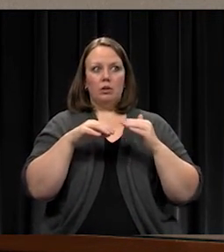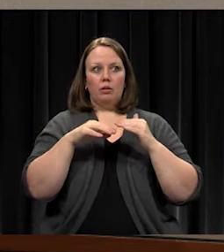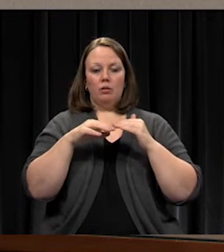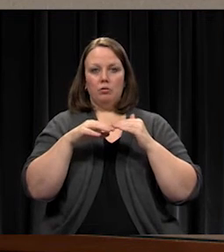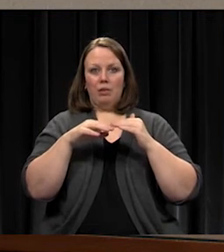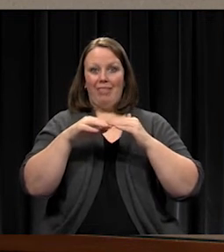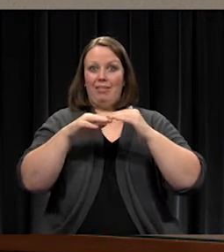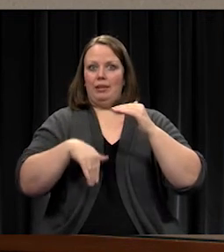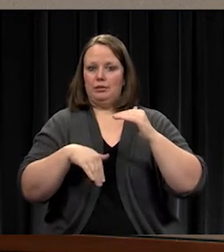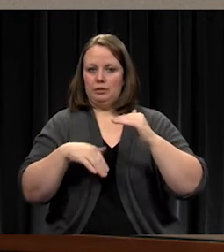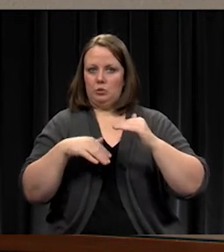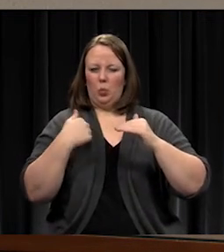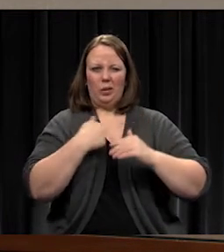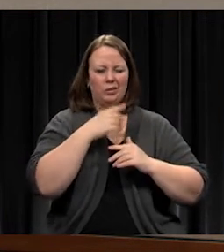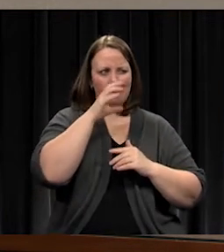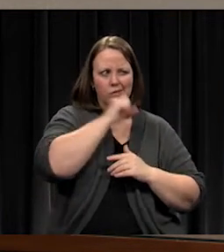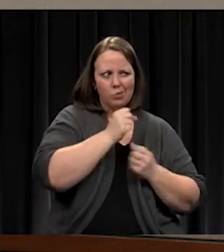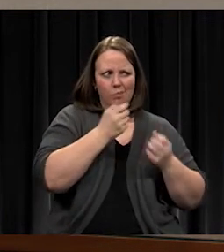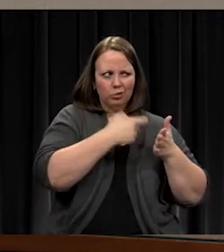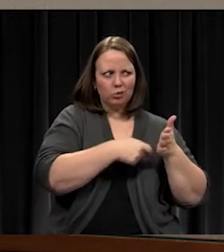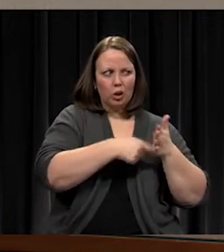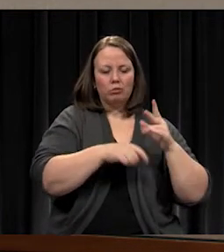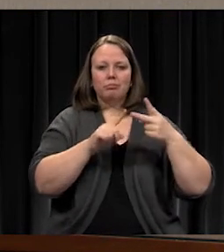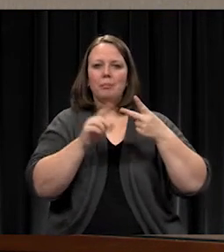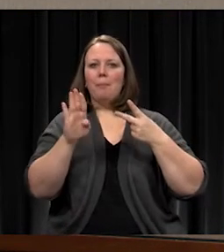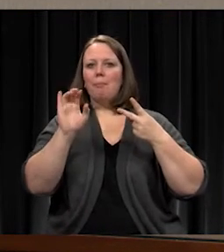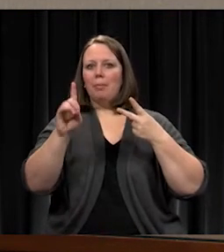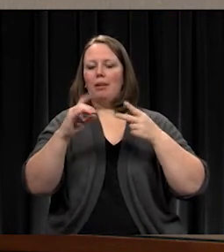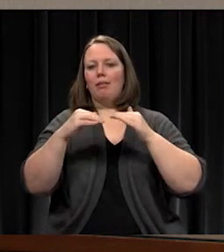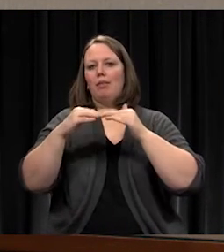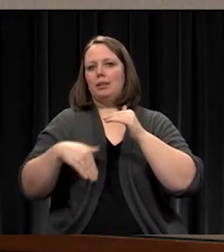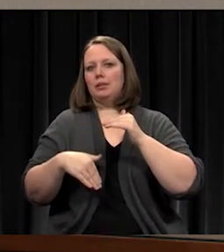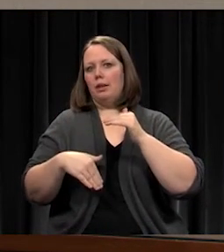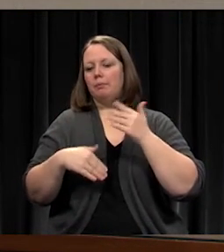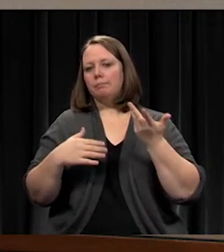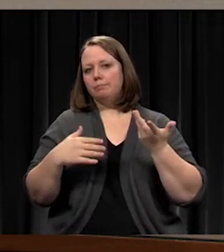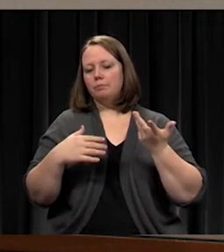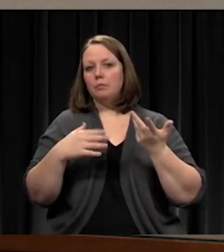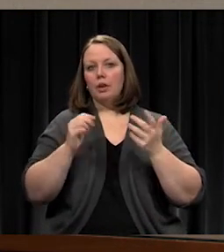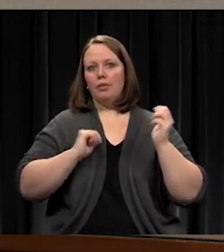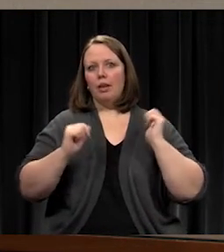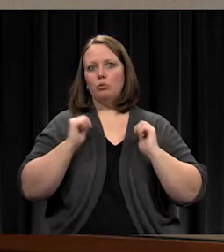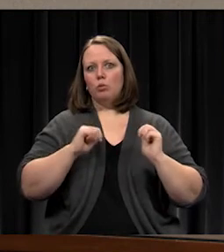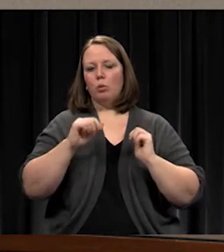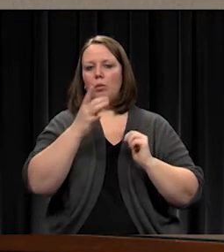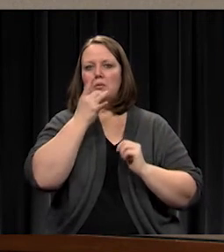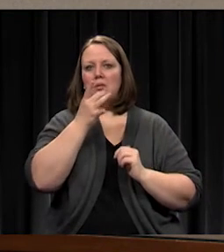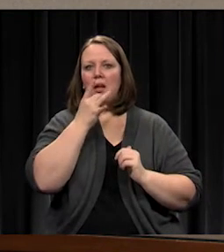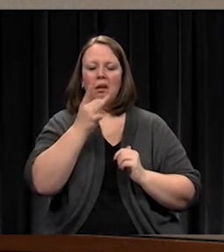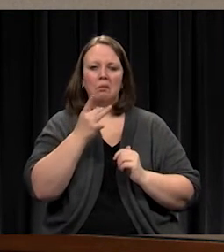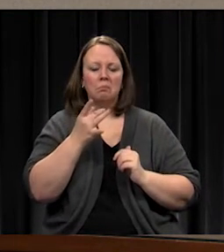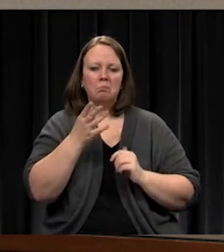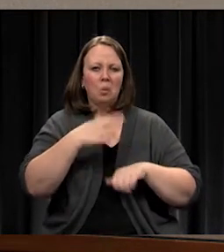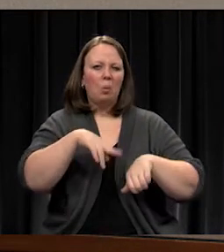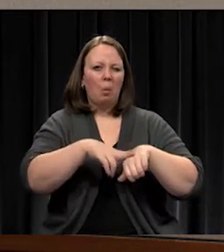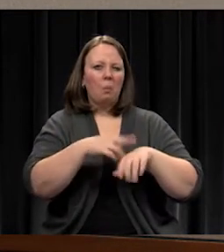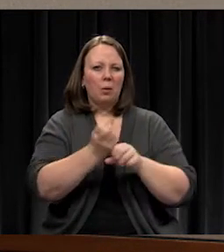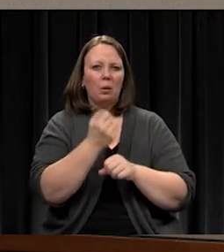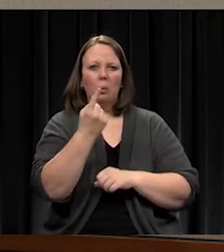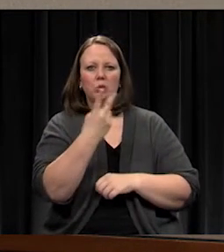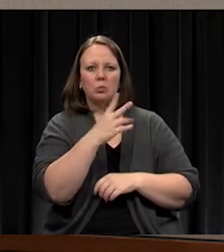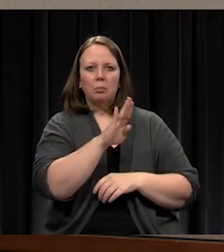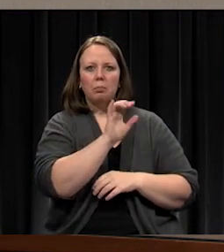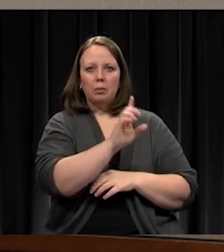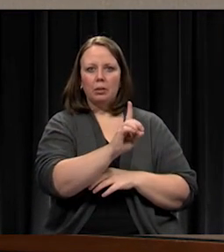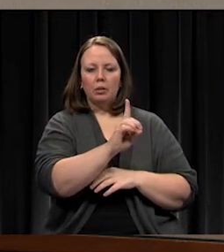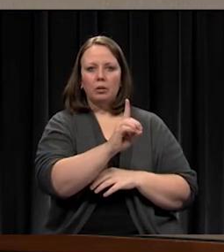estimate. It's not unusual in something as specialized as theatrical lighting to only get one or two bids. It did have one bid alternate